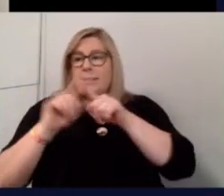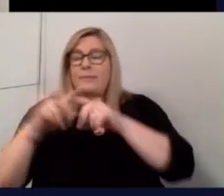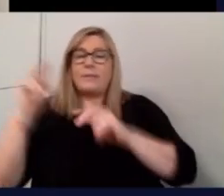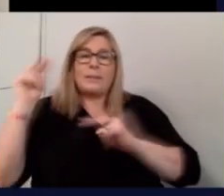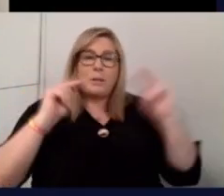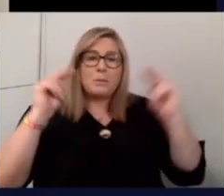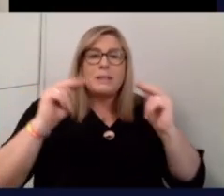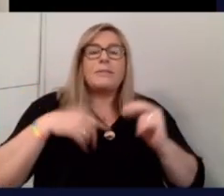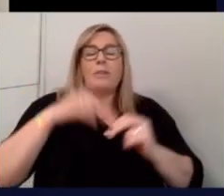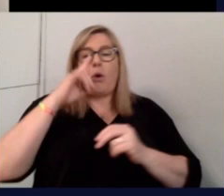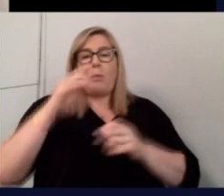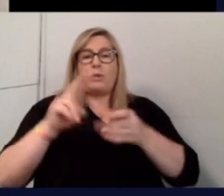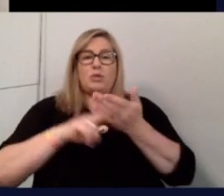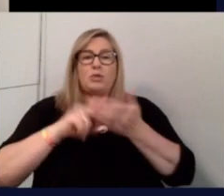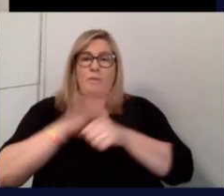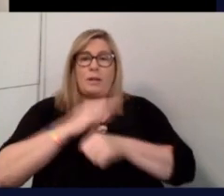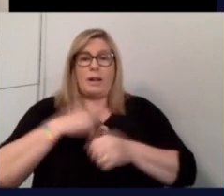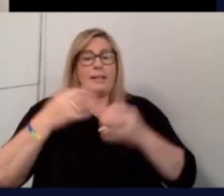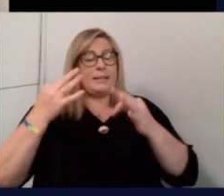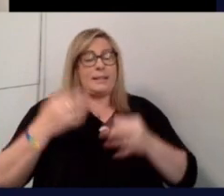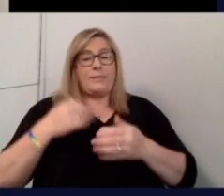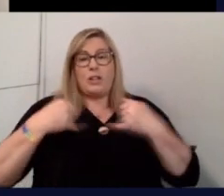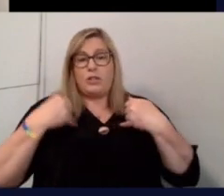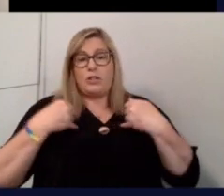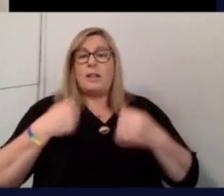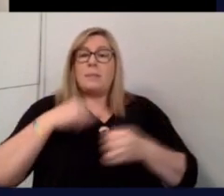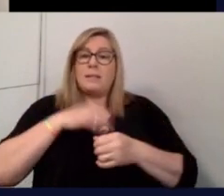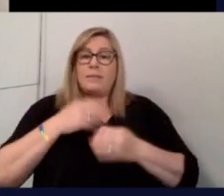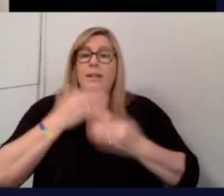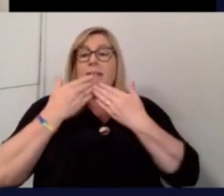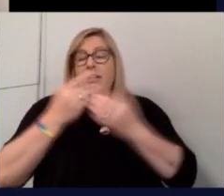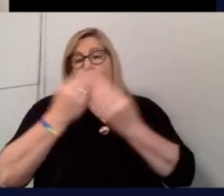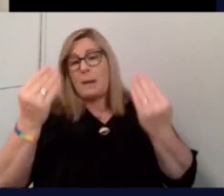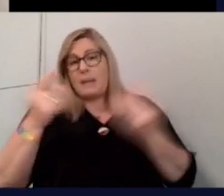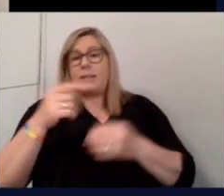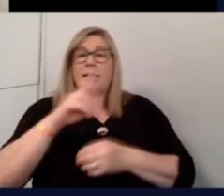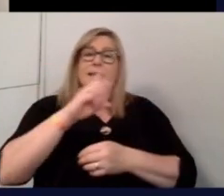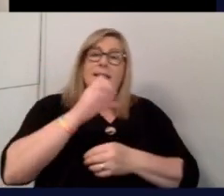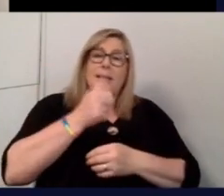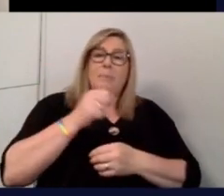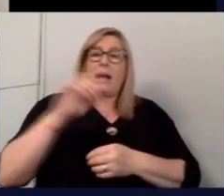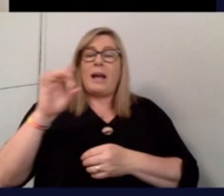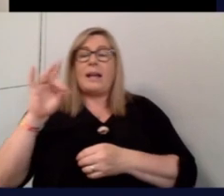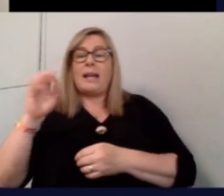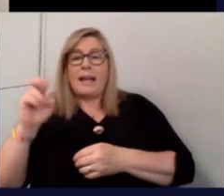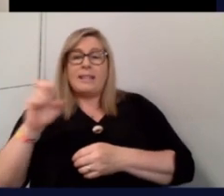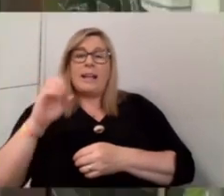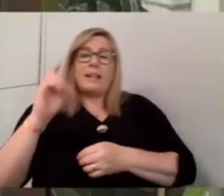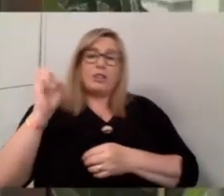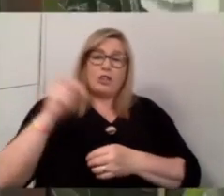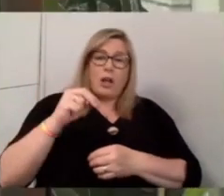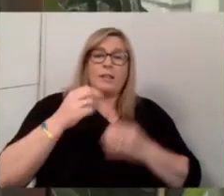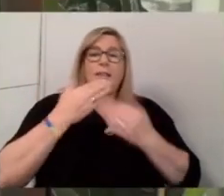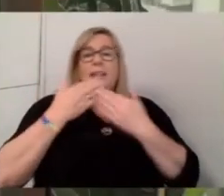guys have found it useful. I've certainly really enjoyed it. Thank you so much for up to my panelists, Sadipa, Sean and Kate. And thank you also to everyone who joined the conversation